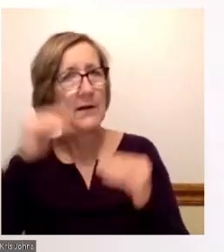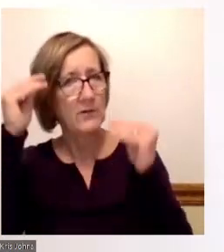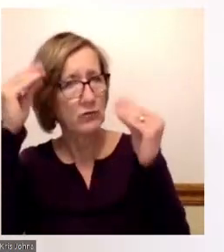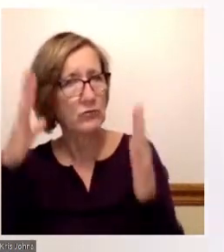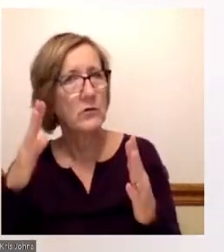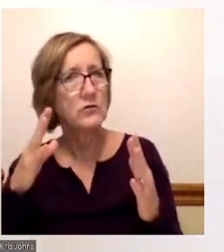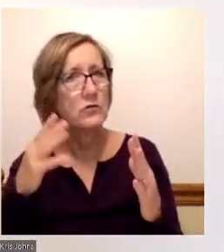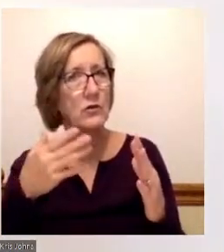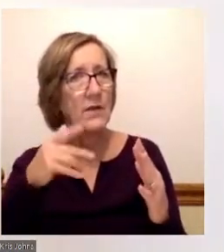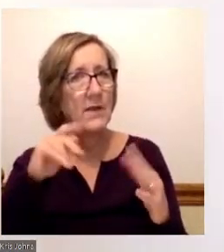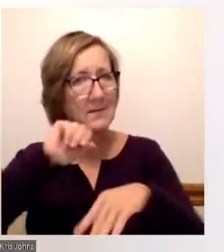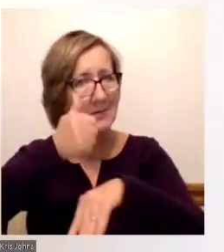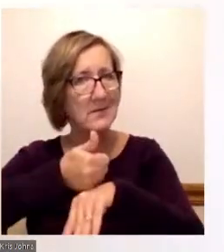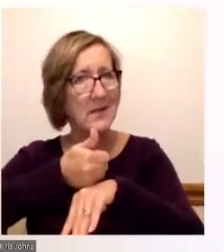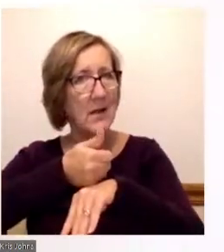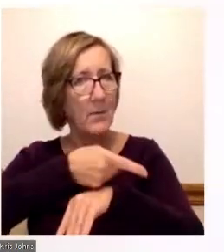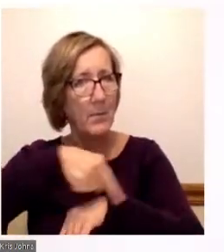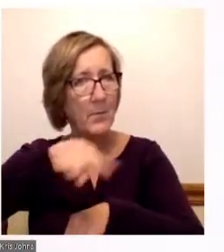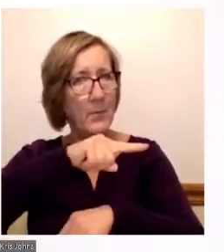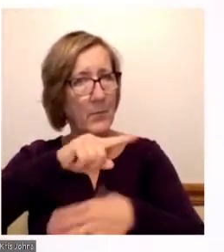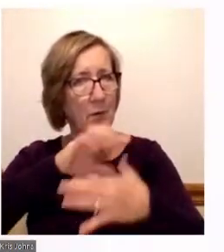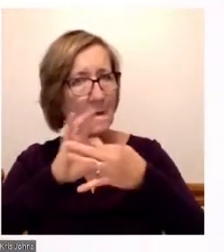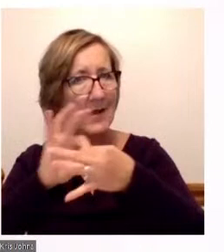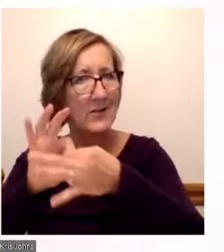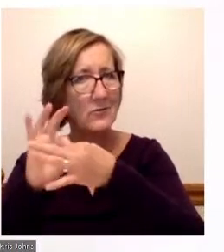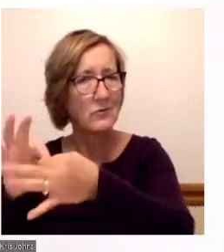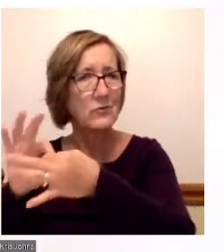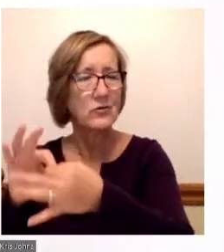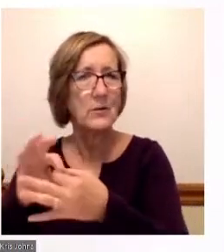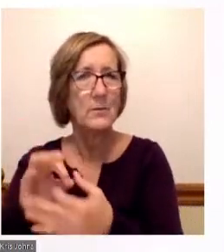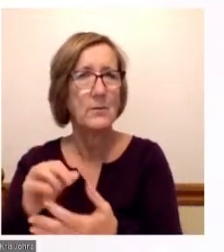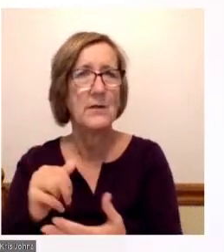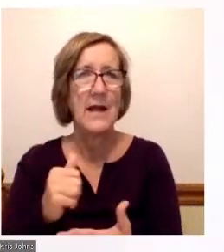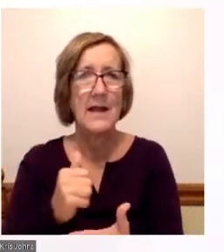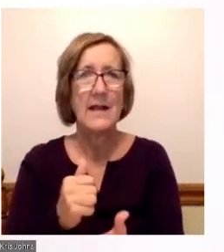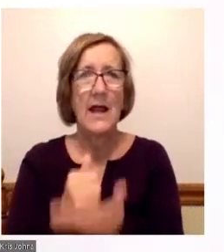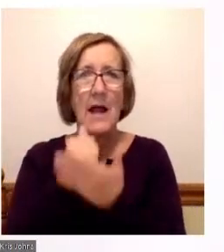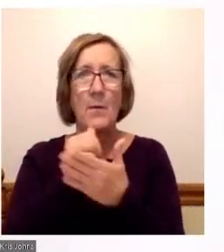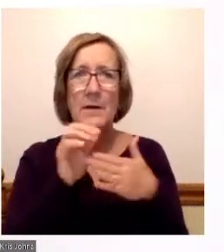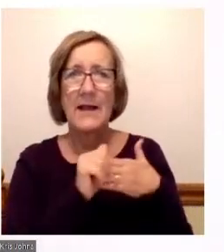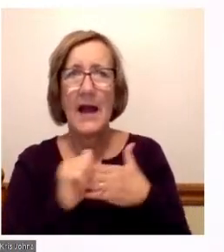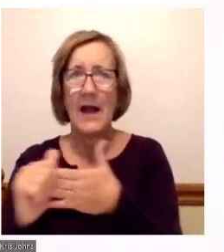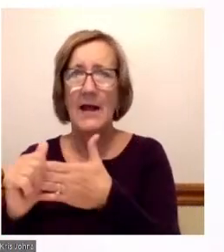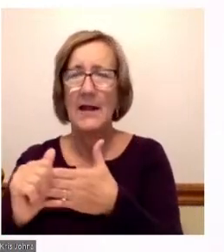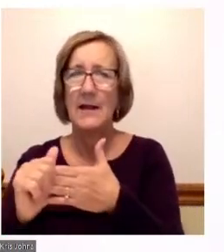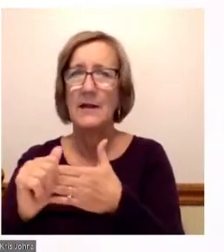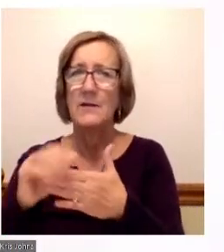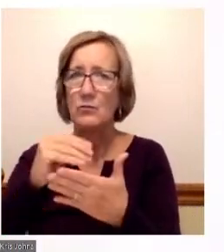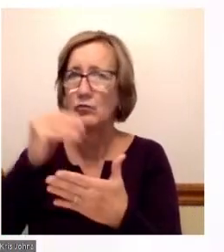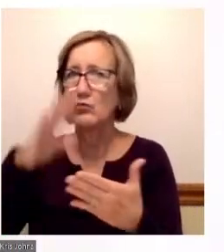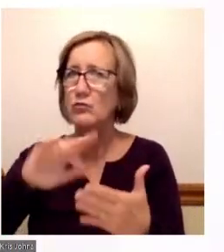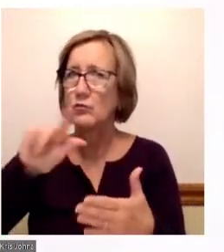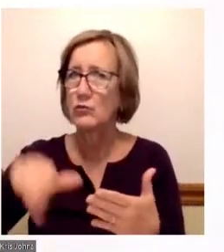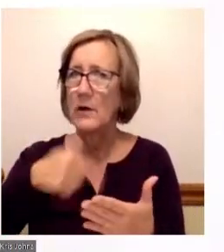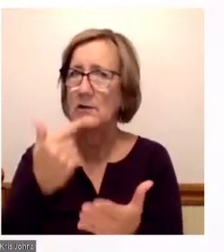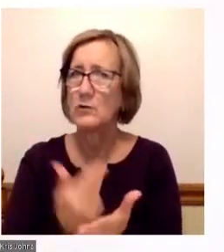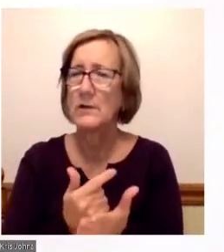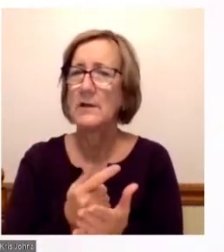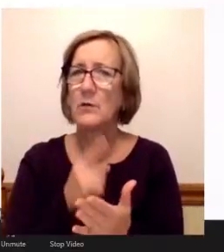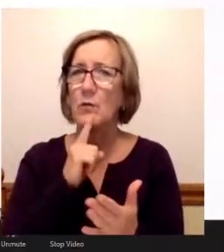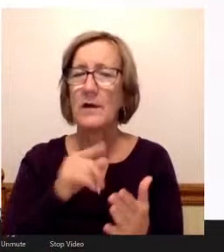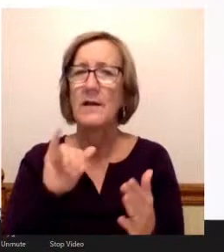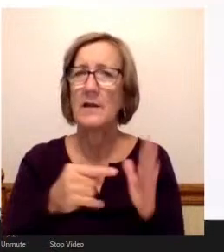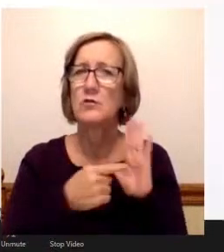relationship, and it helps to just ensure students graduate. And ultimately, that really results in the strong public image of Mott Community College.